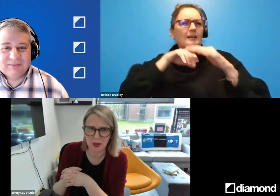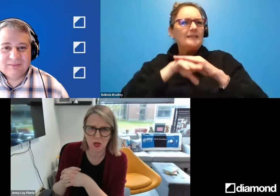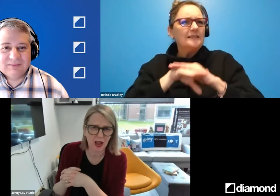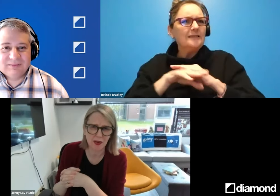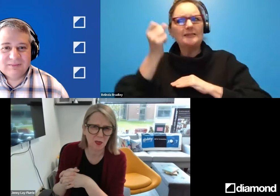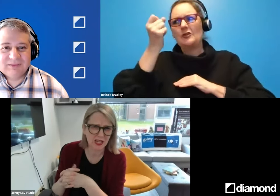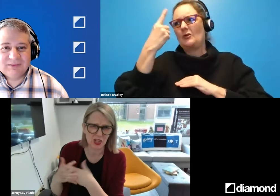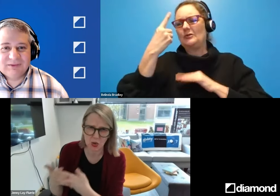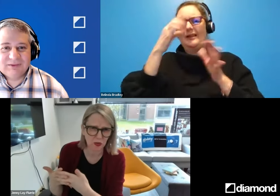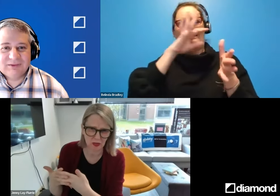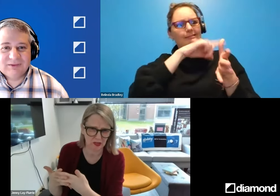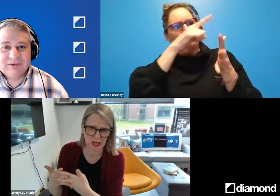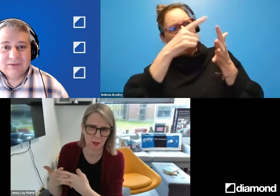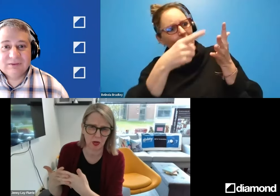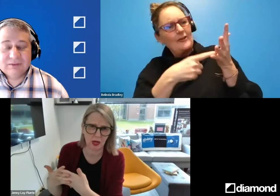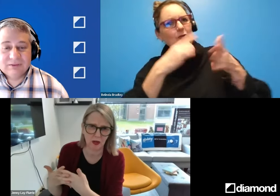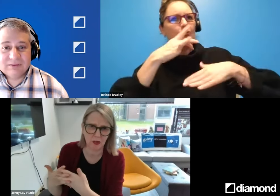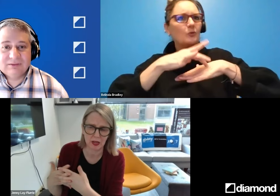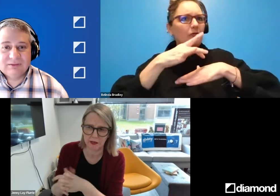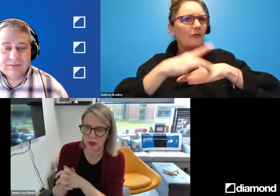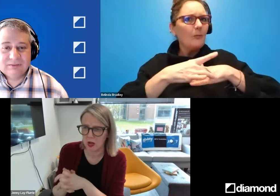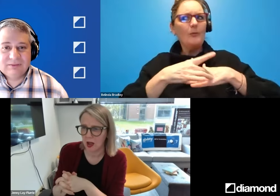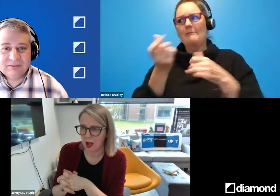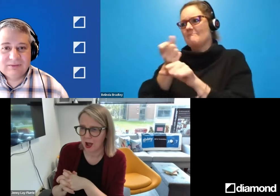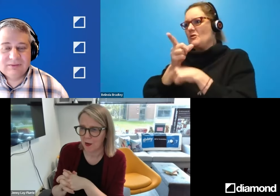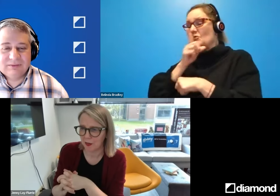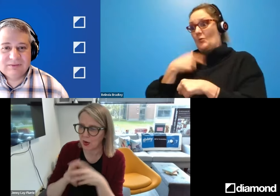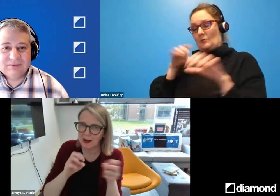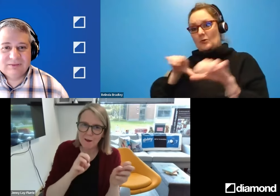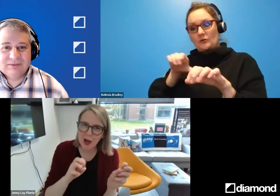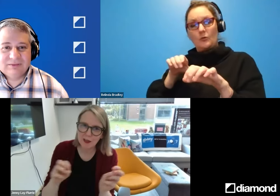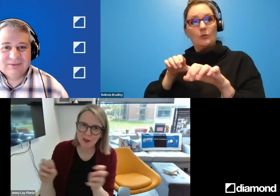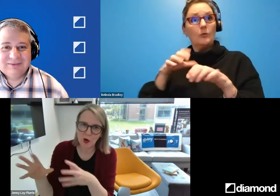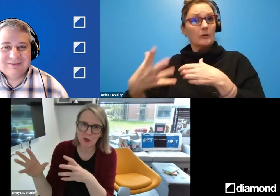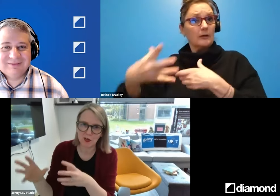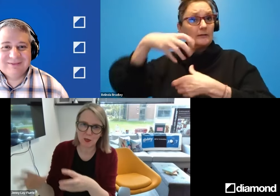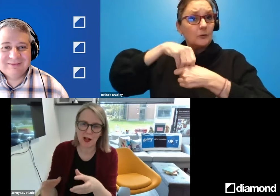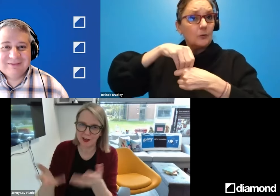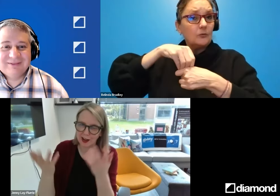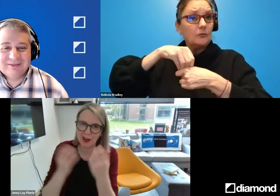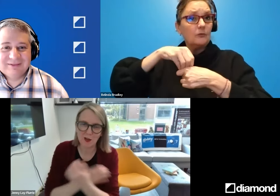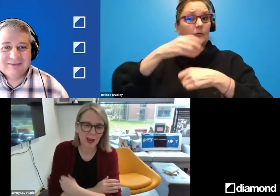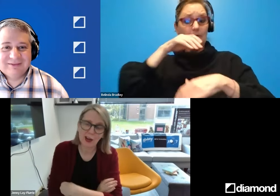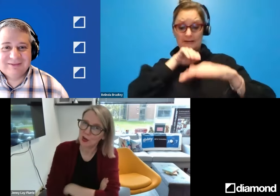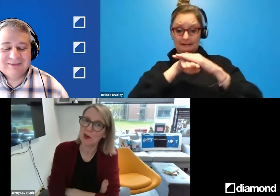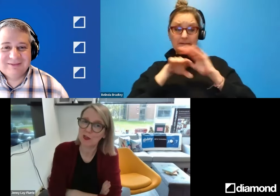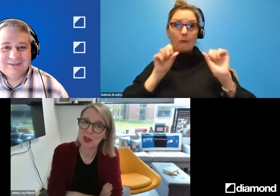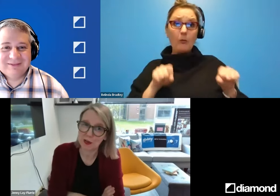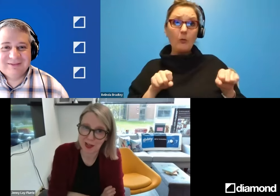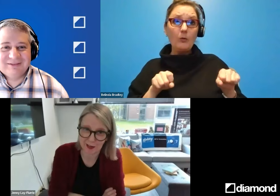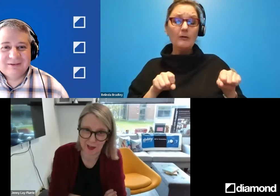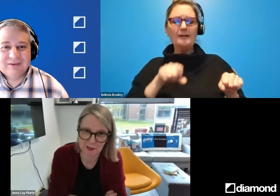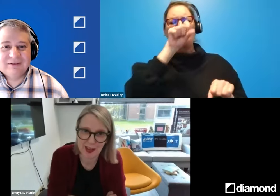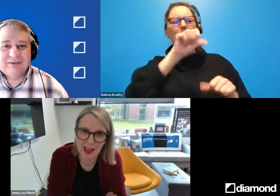but also to make sure everything we do is accessible and inclusive. So I love how it's evolved as well. And again, kudos